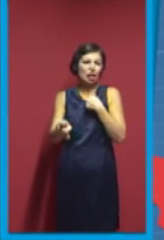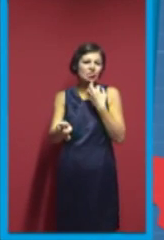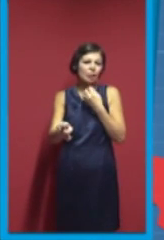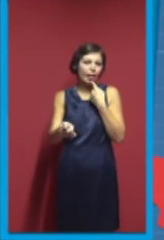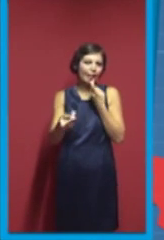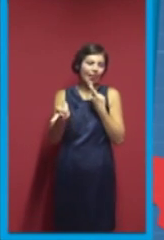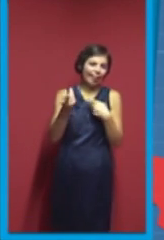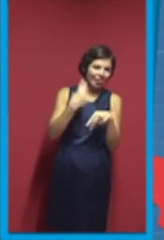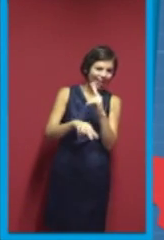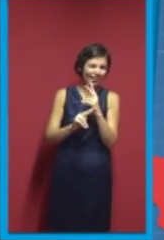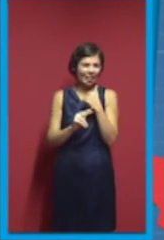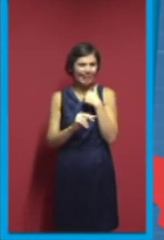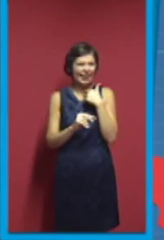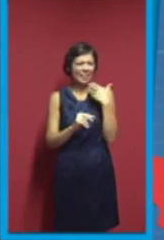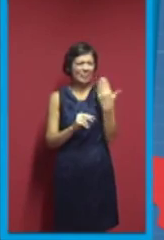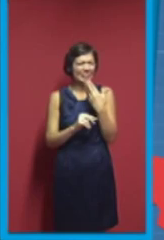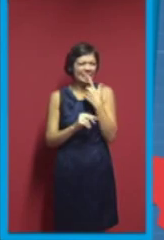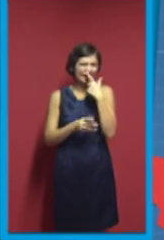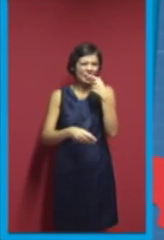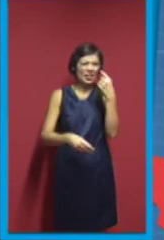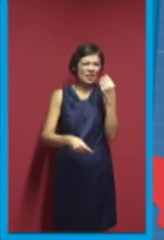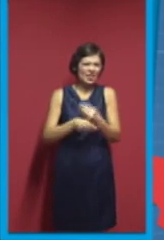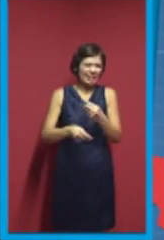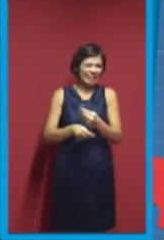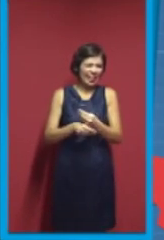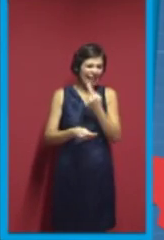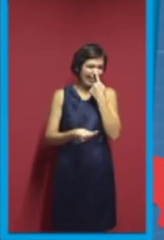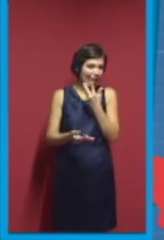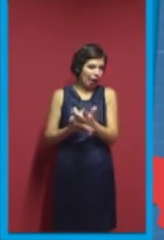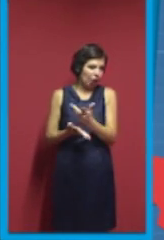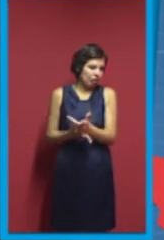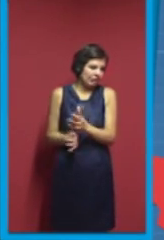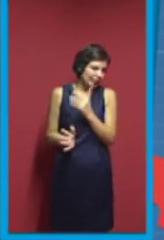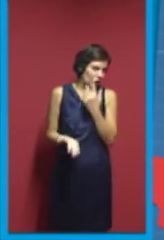I invite you to visit us at RepRap on Freenode.